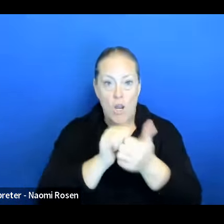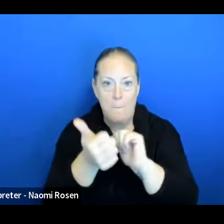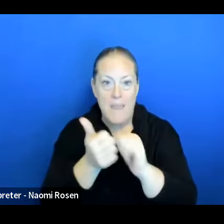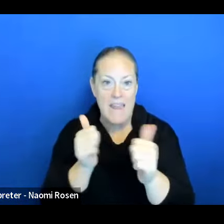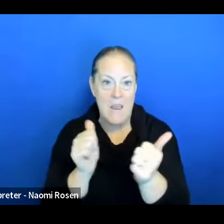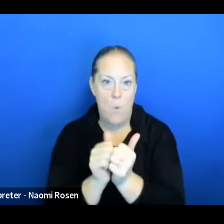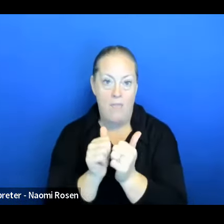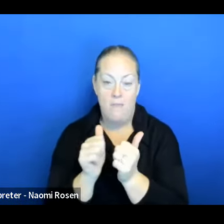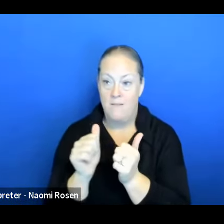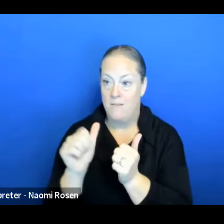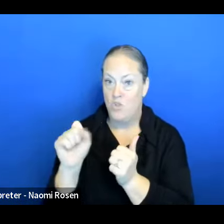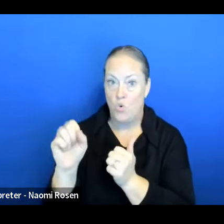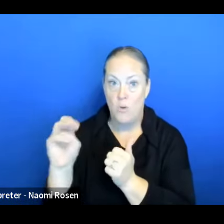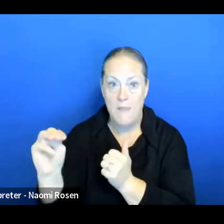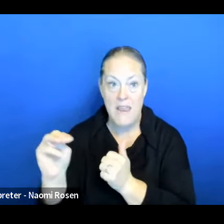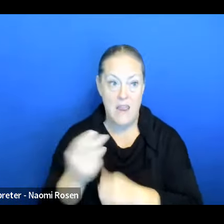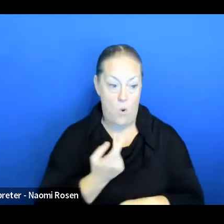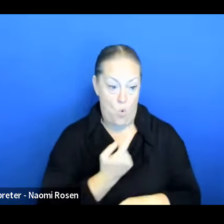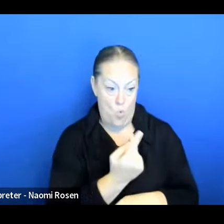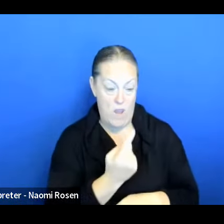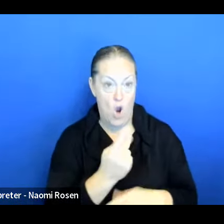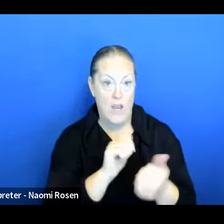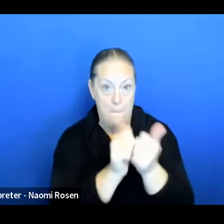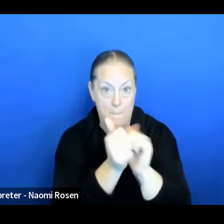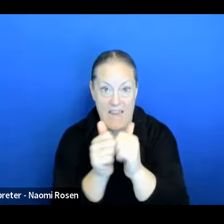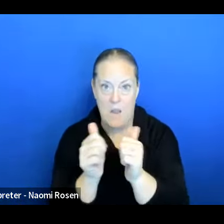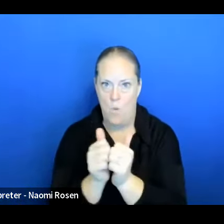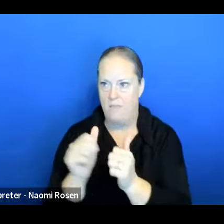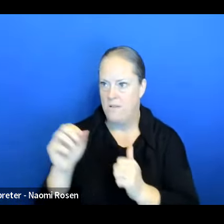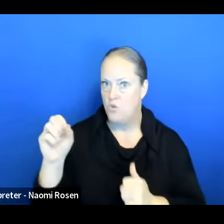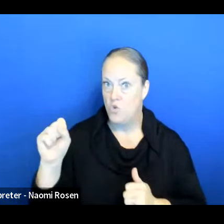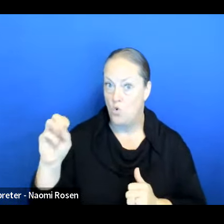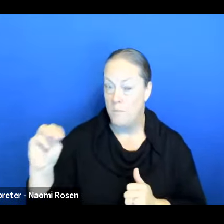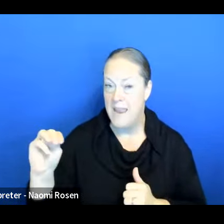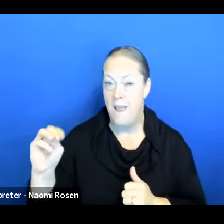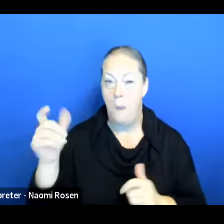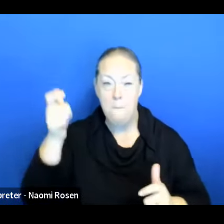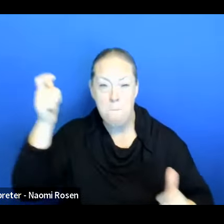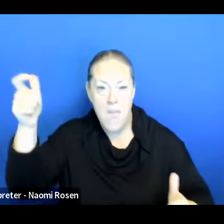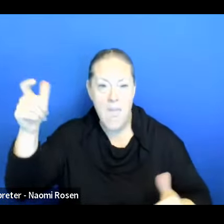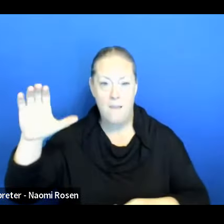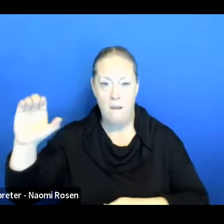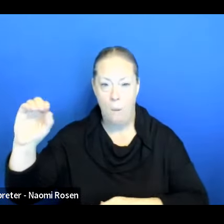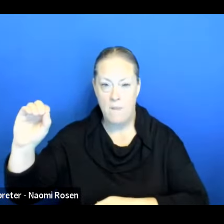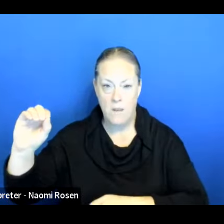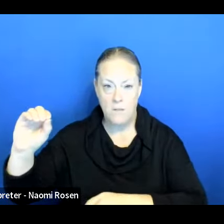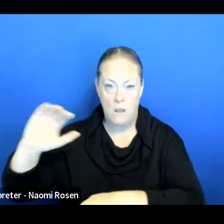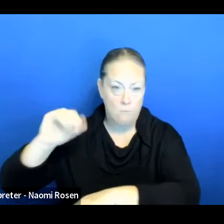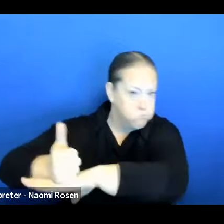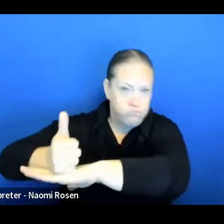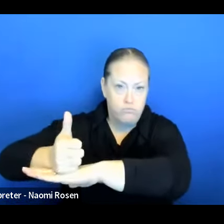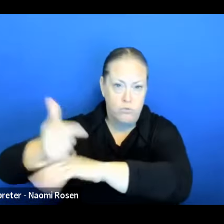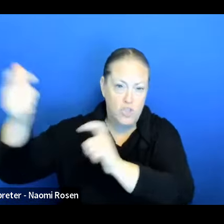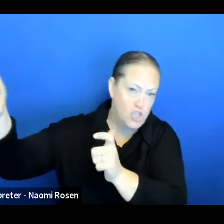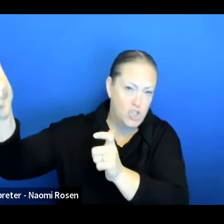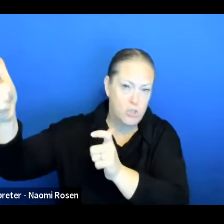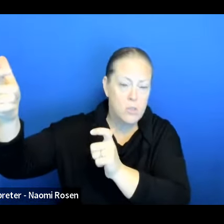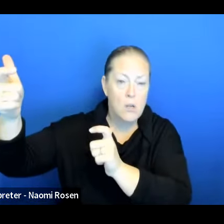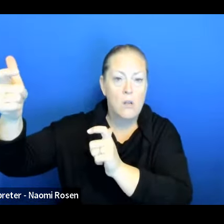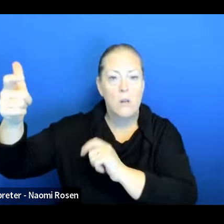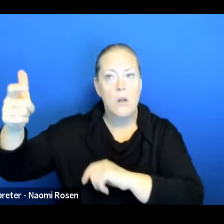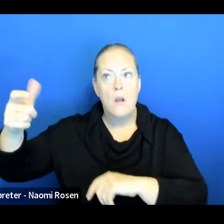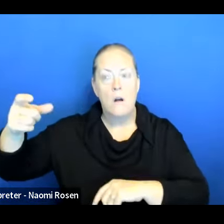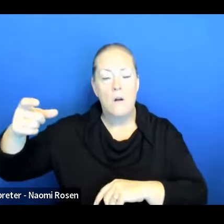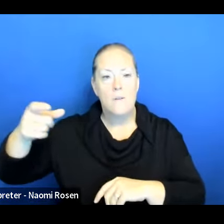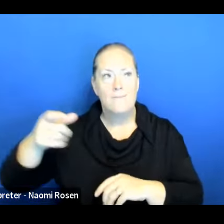media. You're competing with social media. We're competing with corporates, corporates, you know, that, that, that, that they,